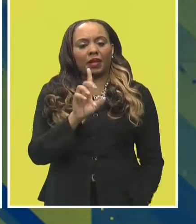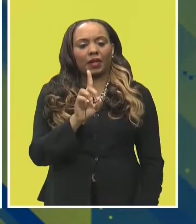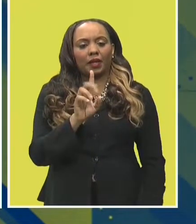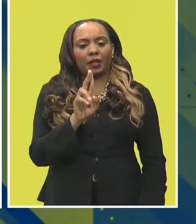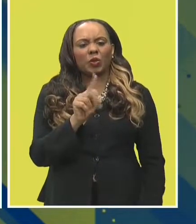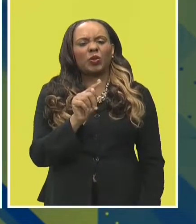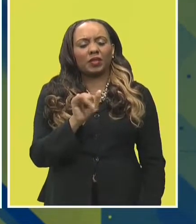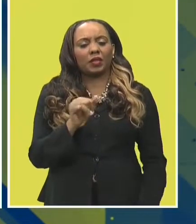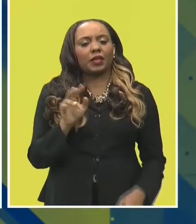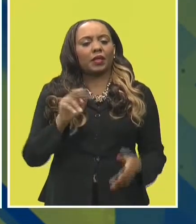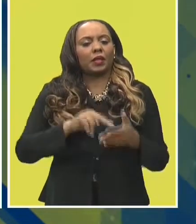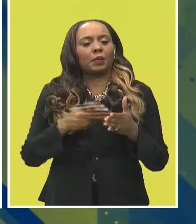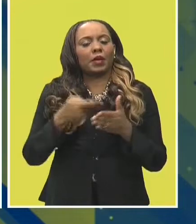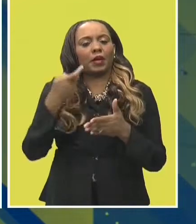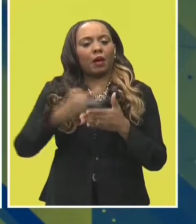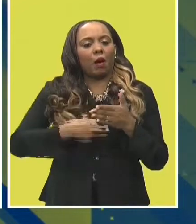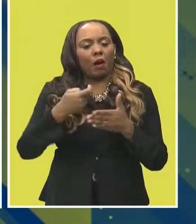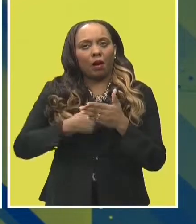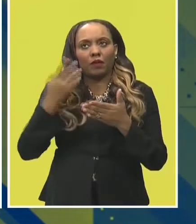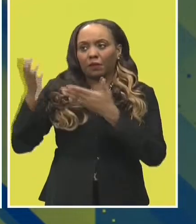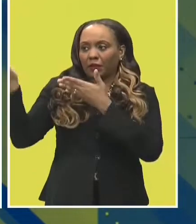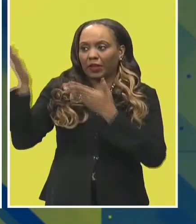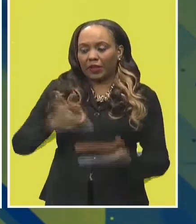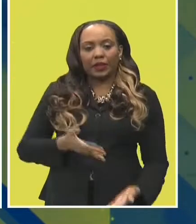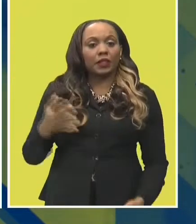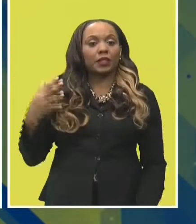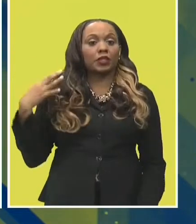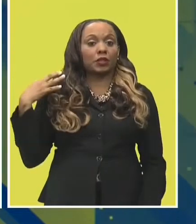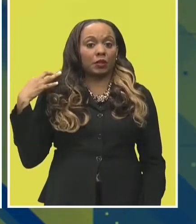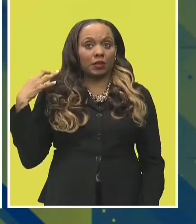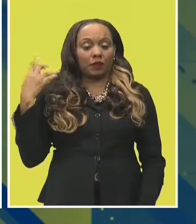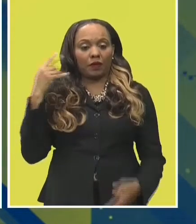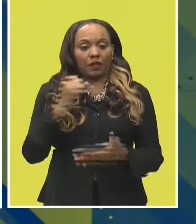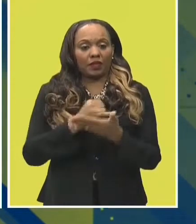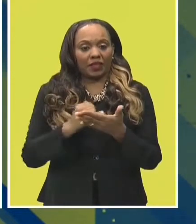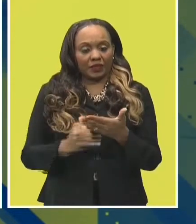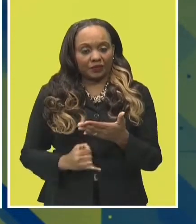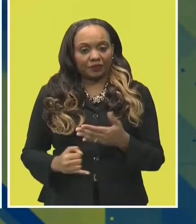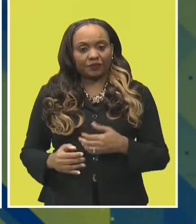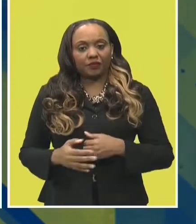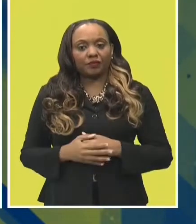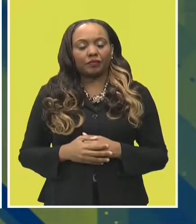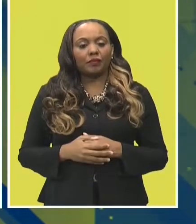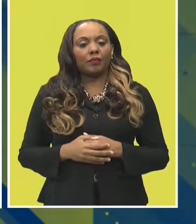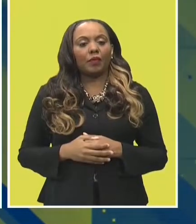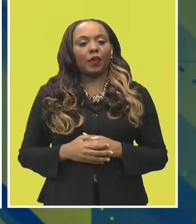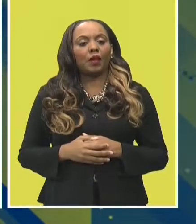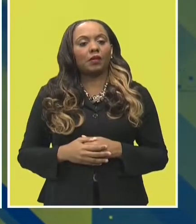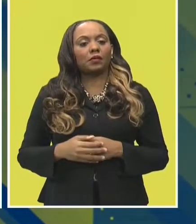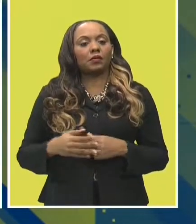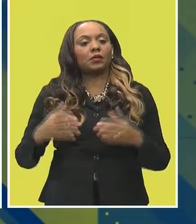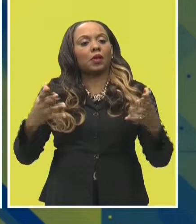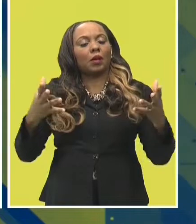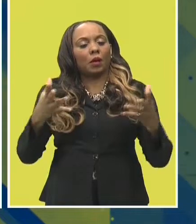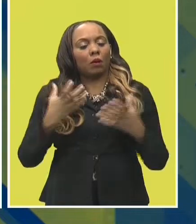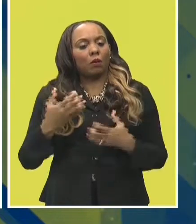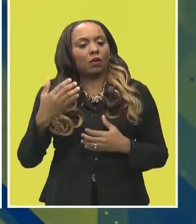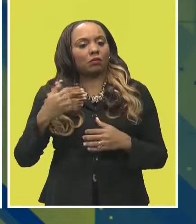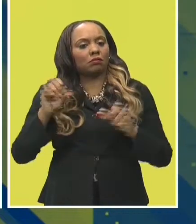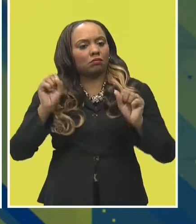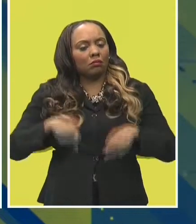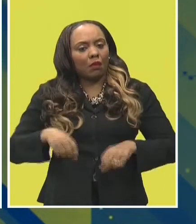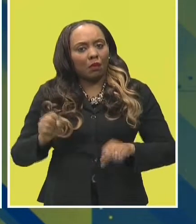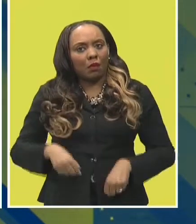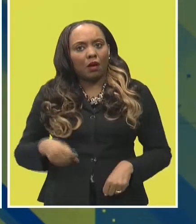things are going relatively smooth for the young graphic artists. Mr. Odwin says they're looking at the possibility of getting